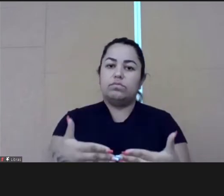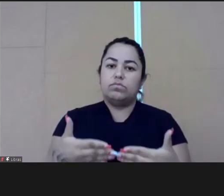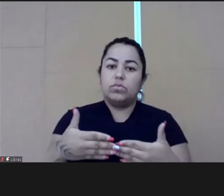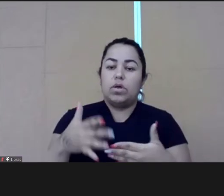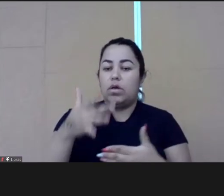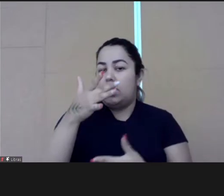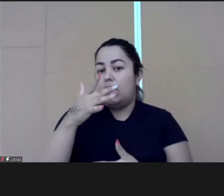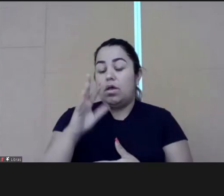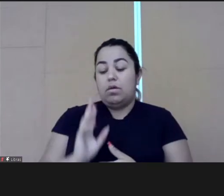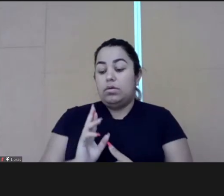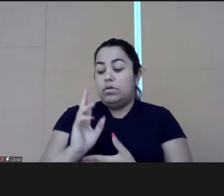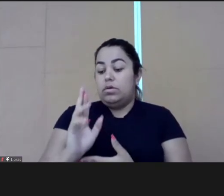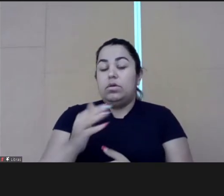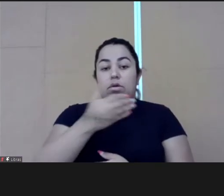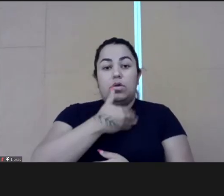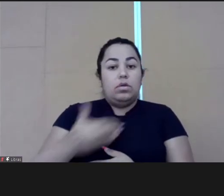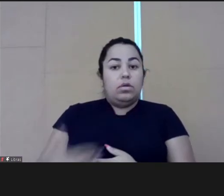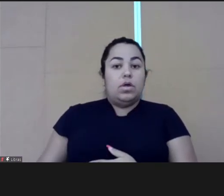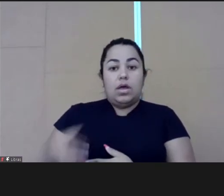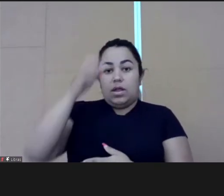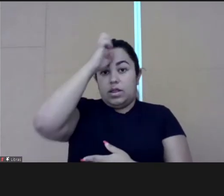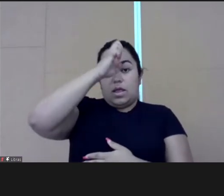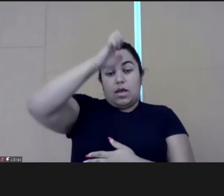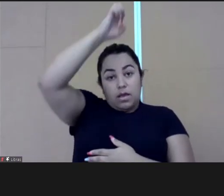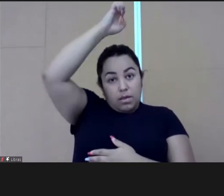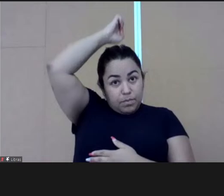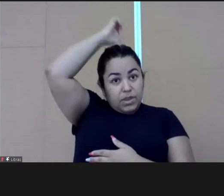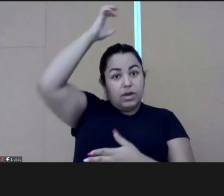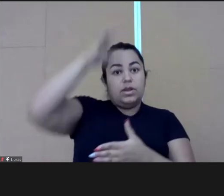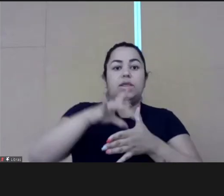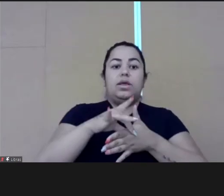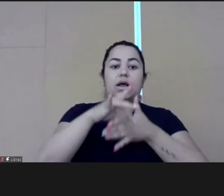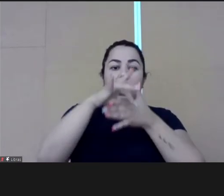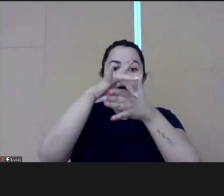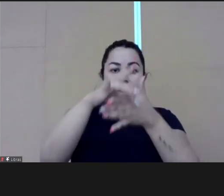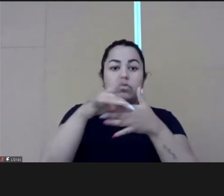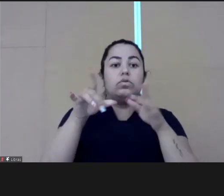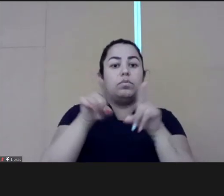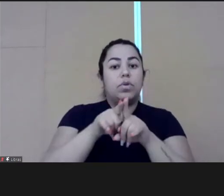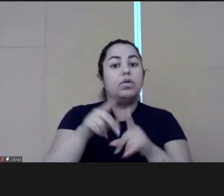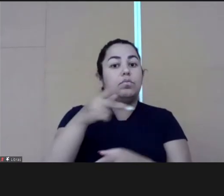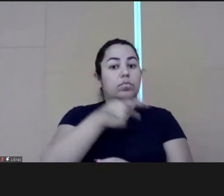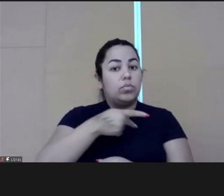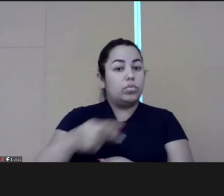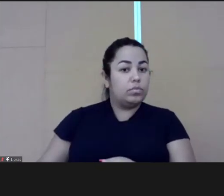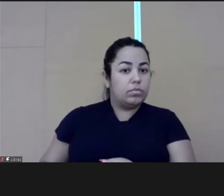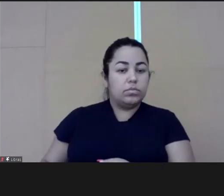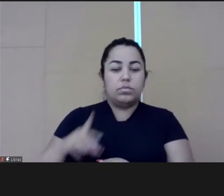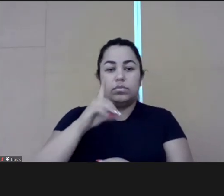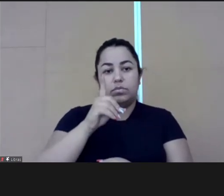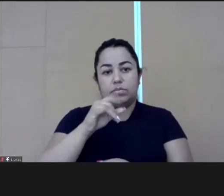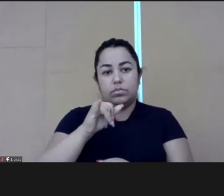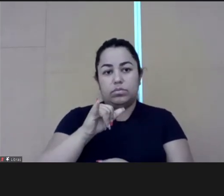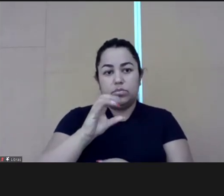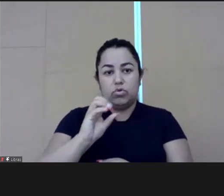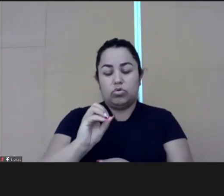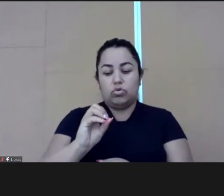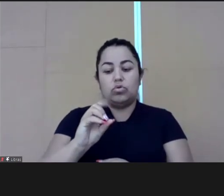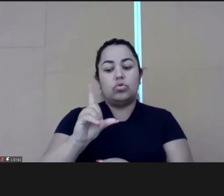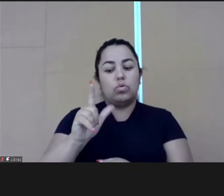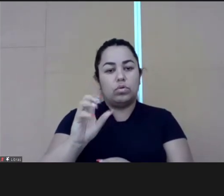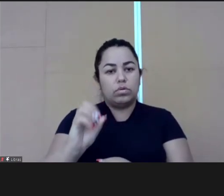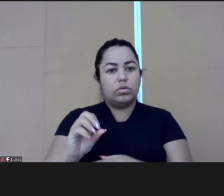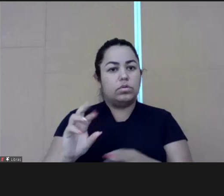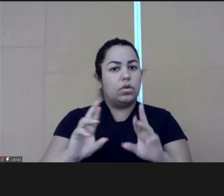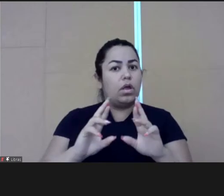gathered specialists, for example, from ENAPI. It was leaded by